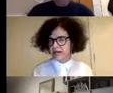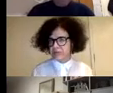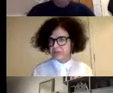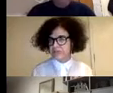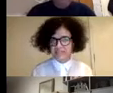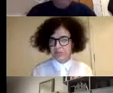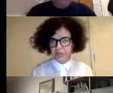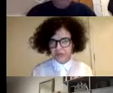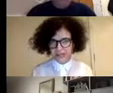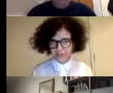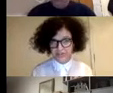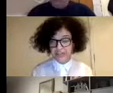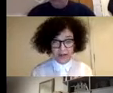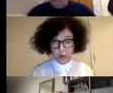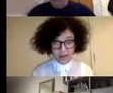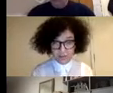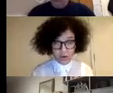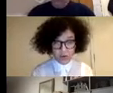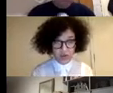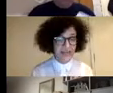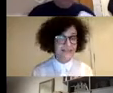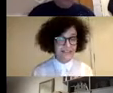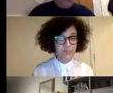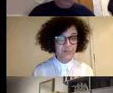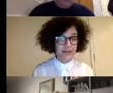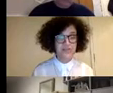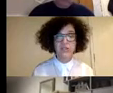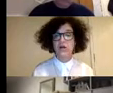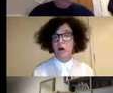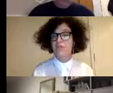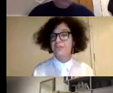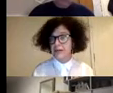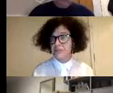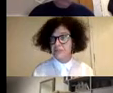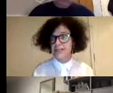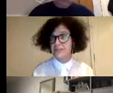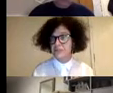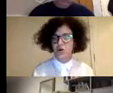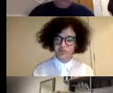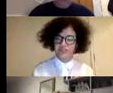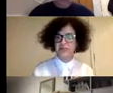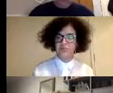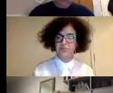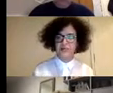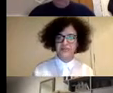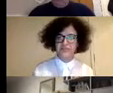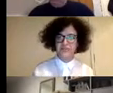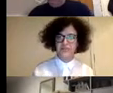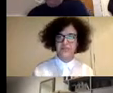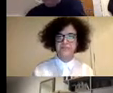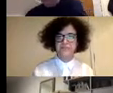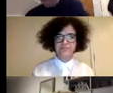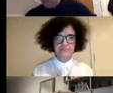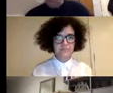count disabled populations and at all, and the impact of climate change on disabled population.